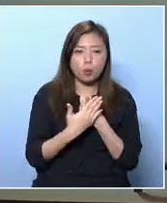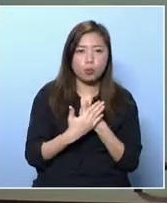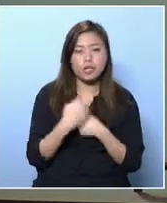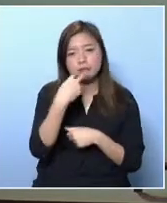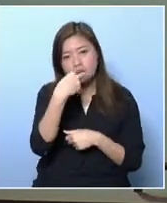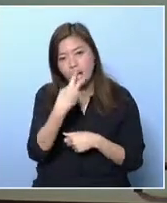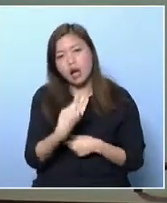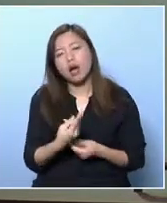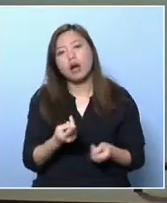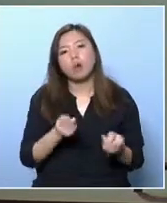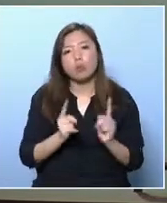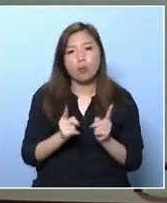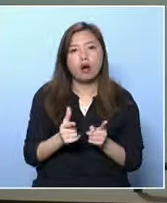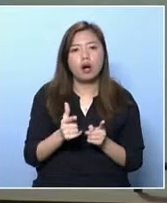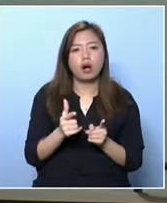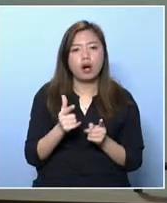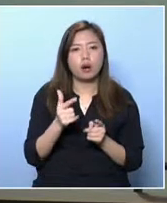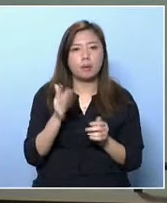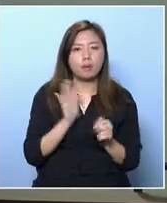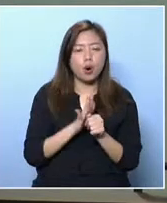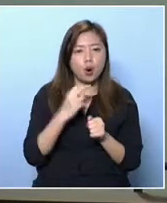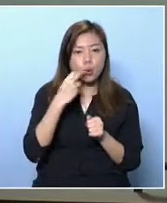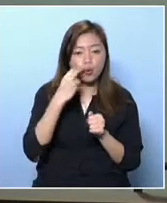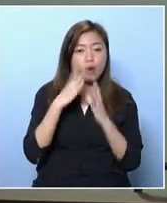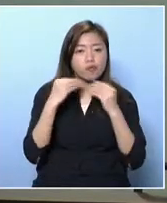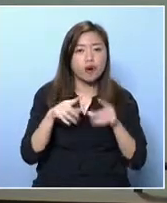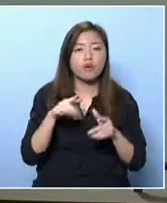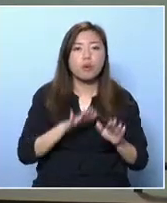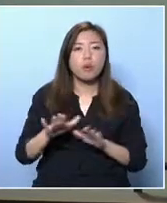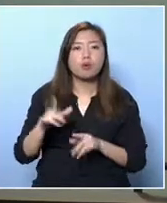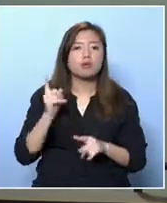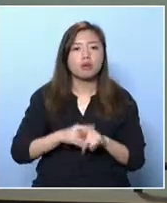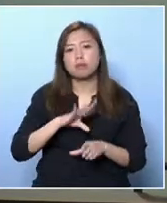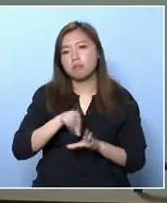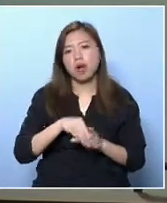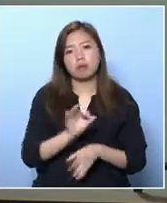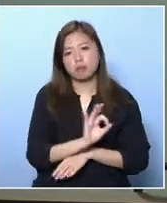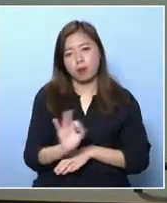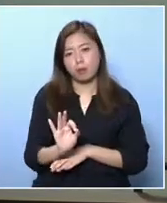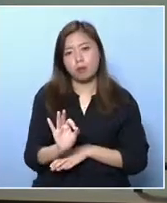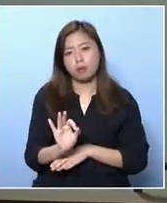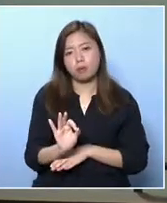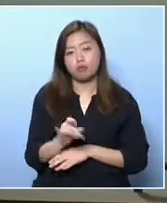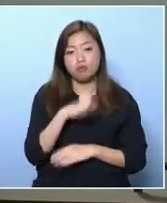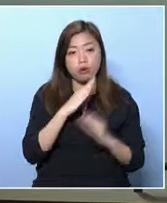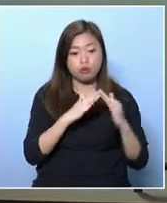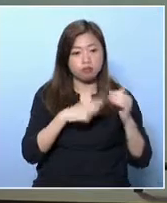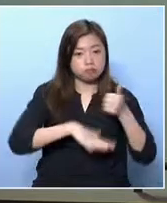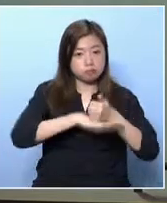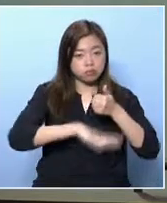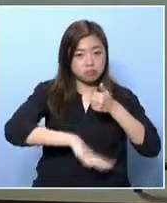teeth. If they want to do something preventive, nothing is provided.